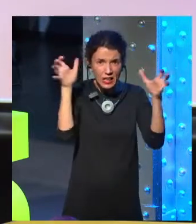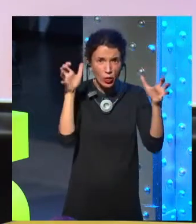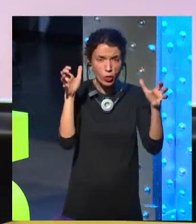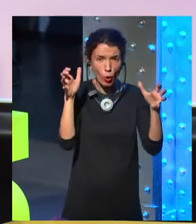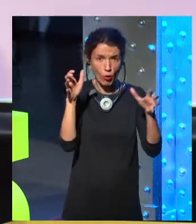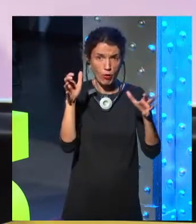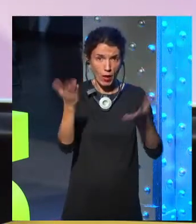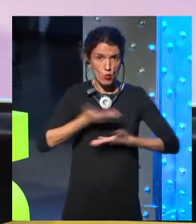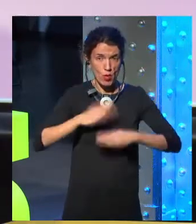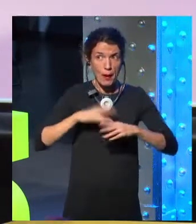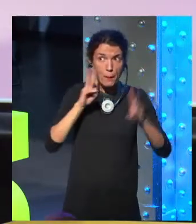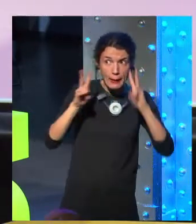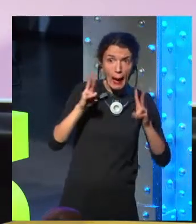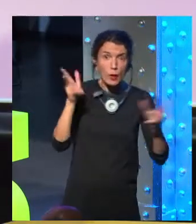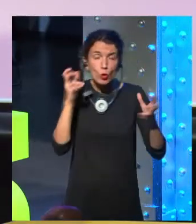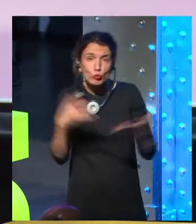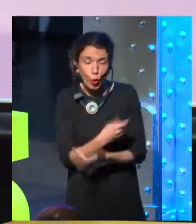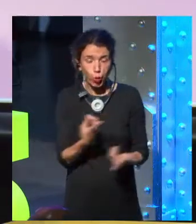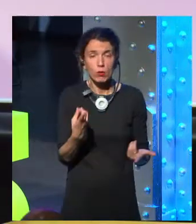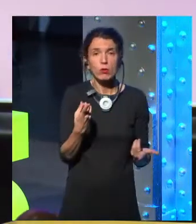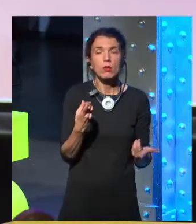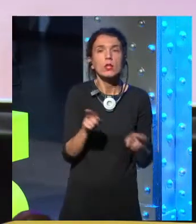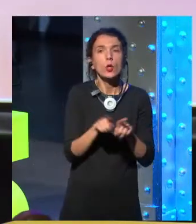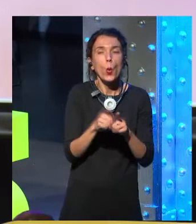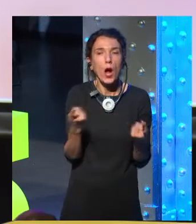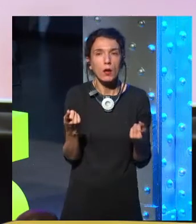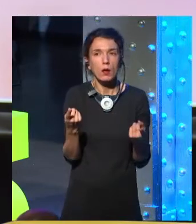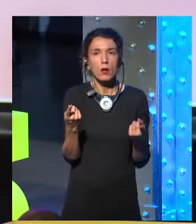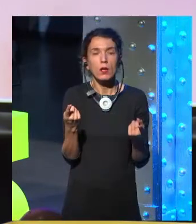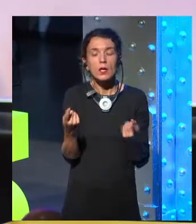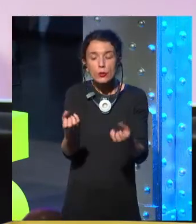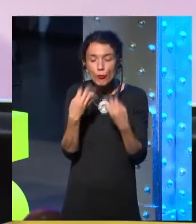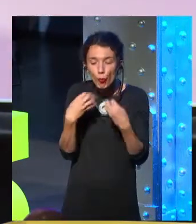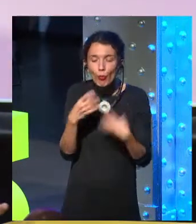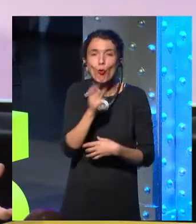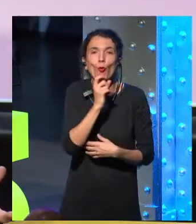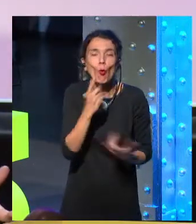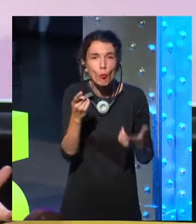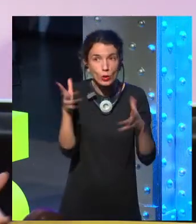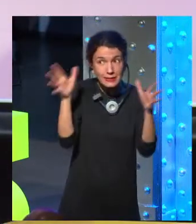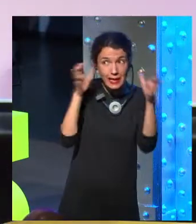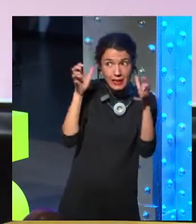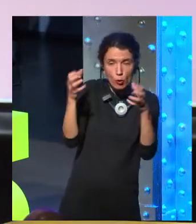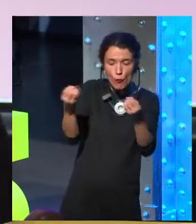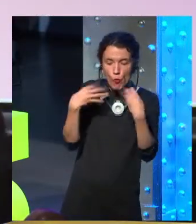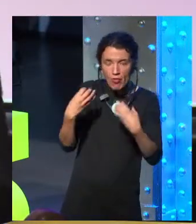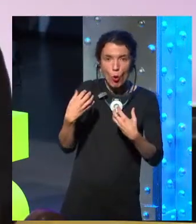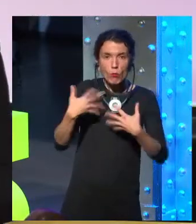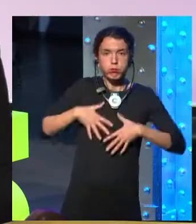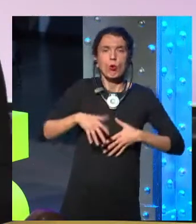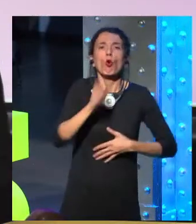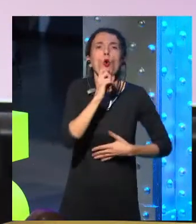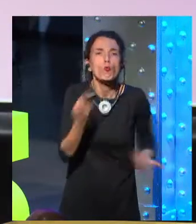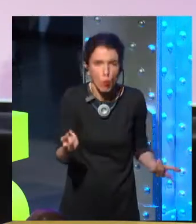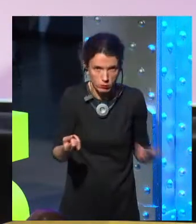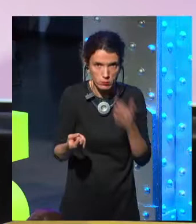load the information into different senses so that we can stay attuned to what we're doing and not be distracted? The example of a car